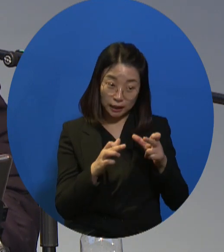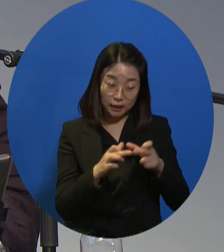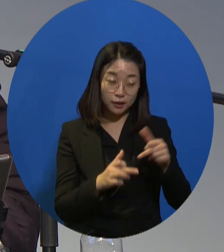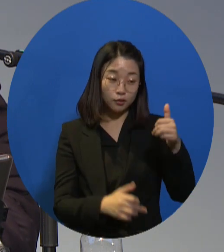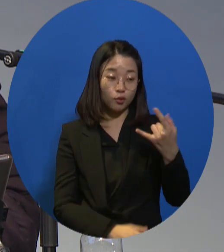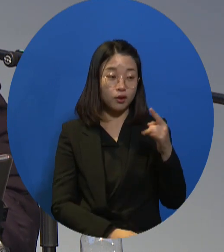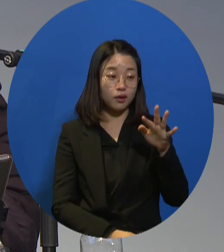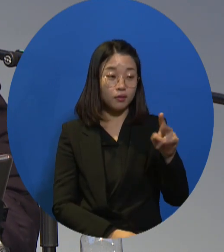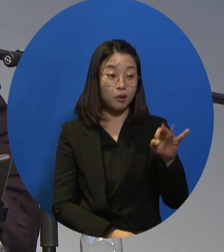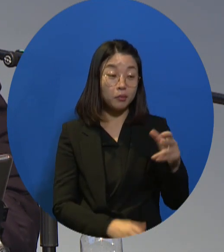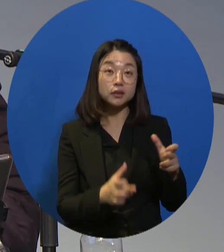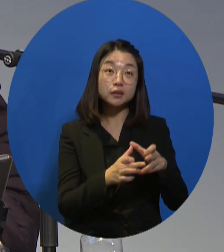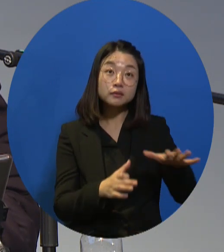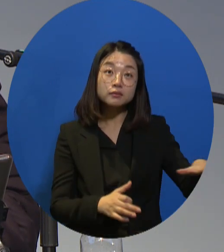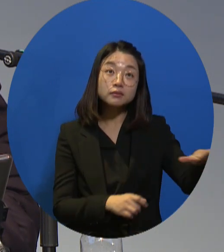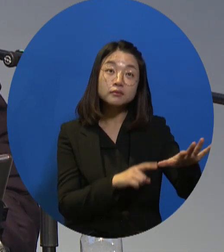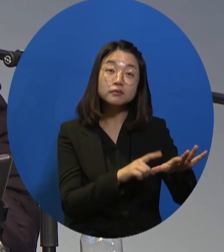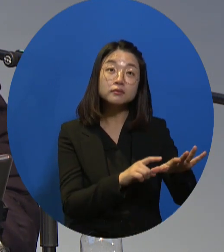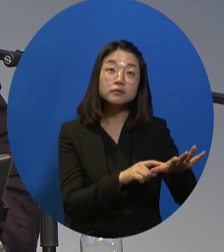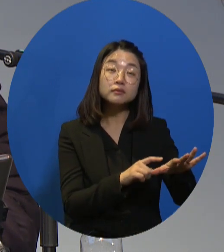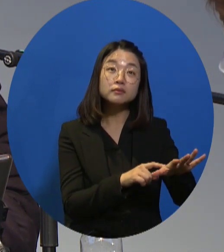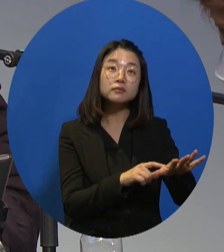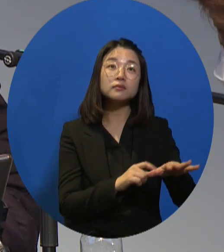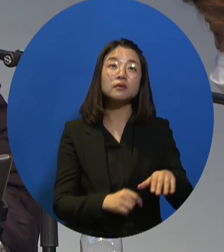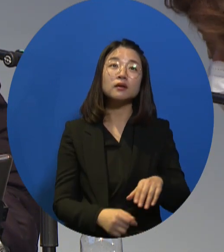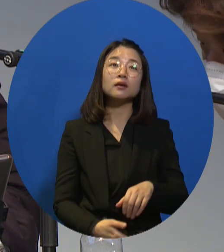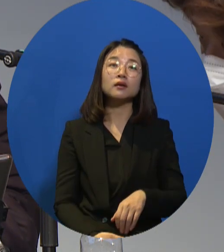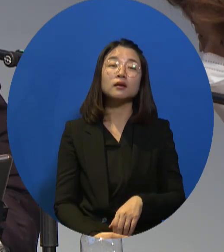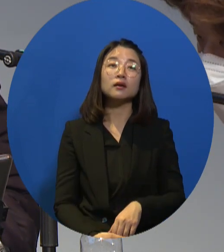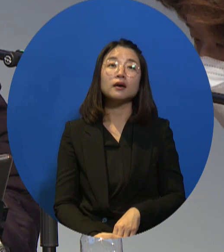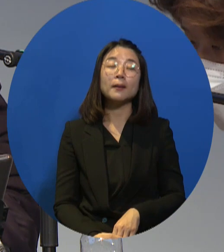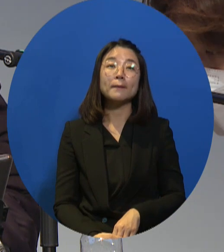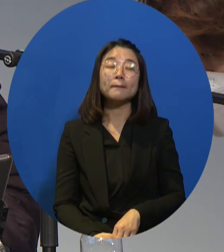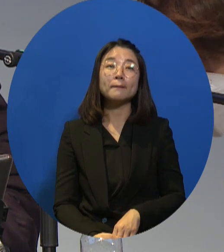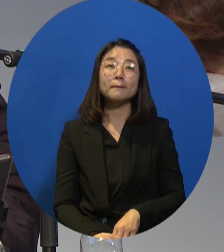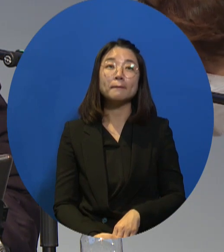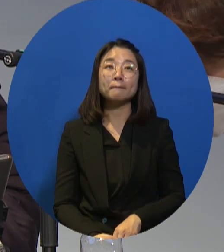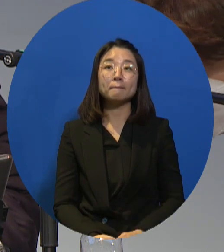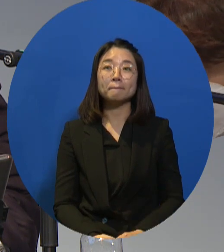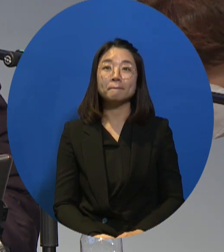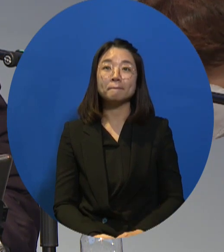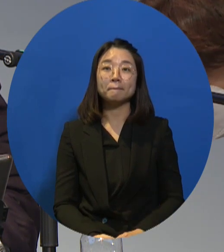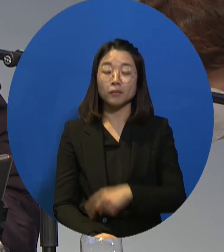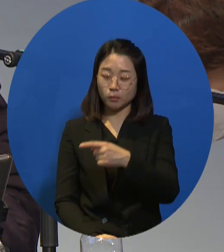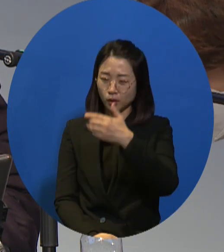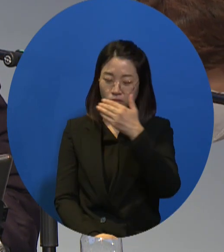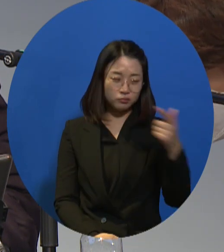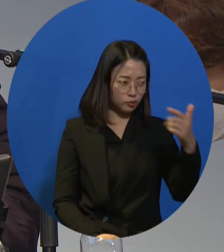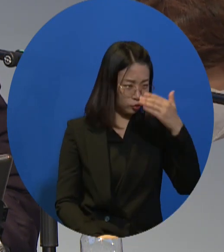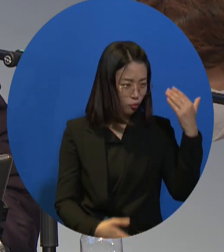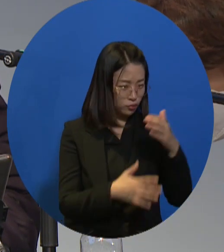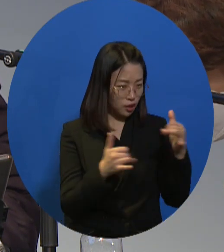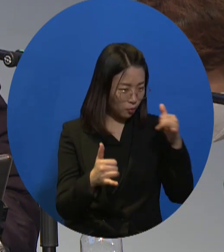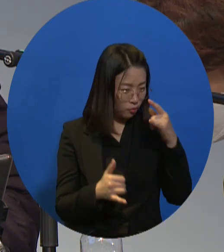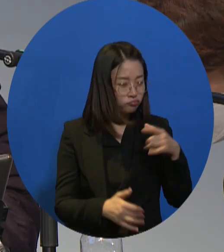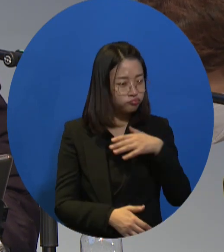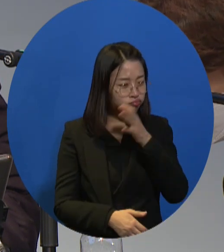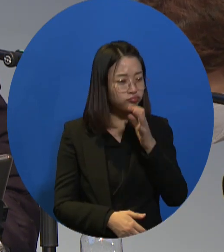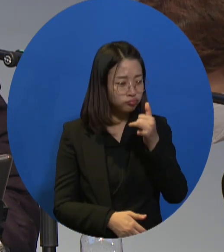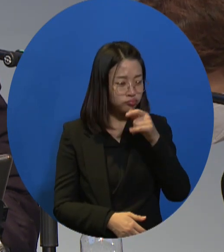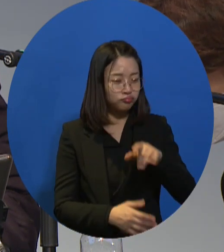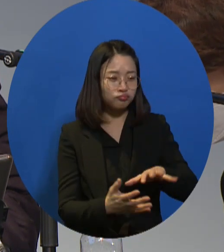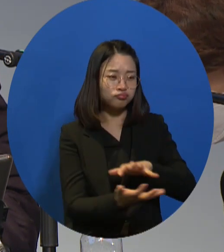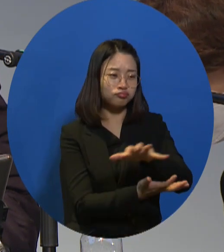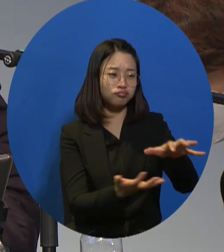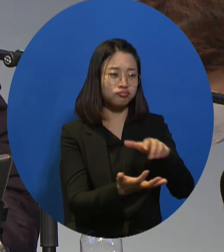And in this way, there were whole new experiences that could